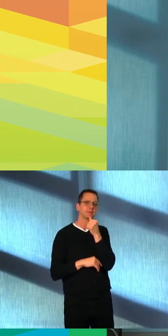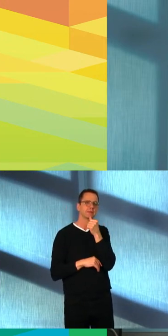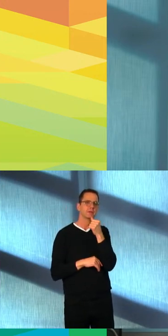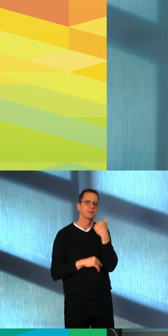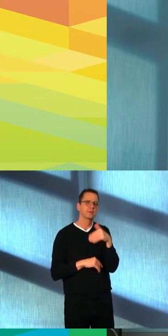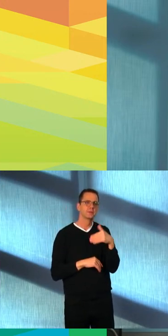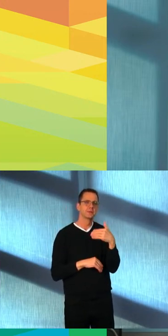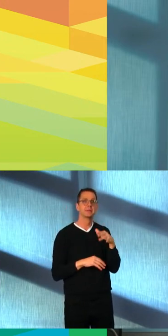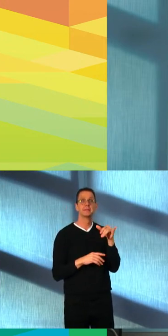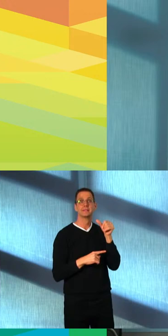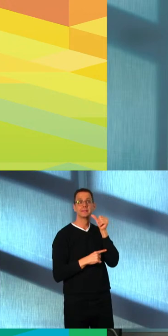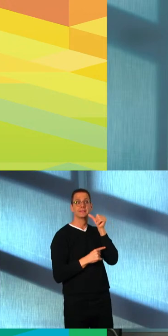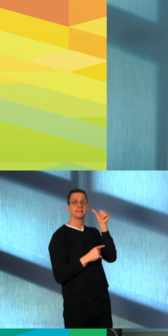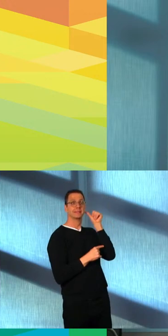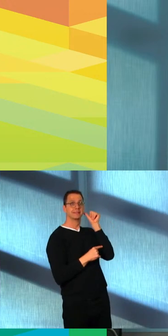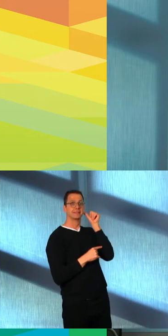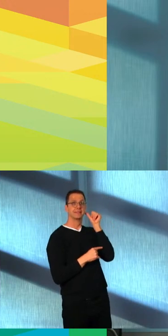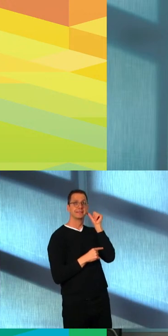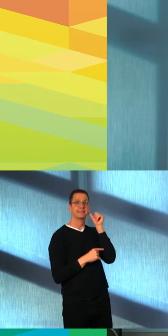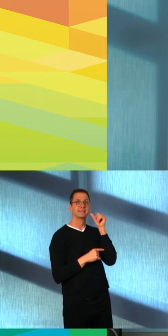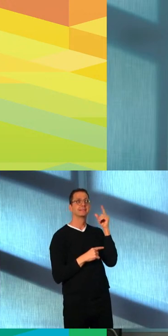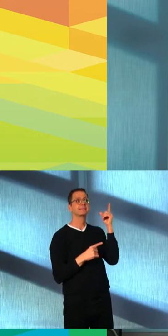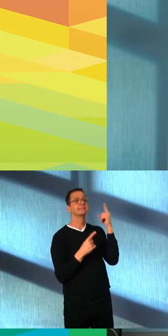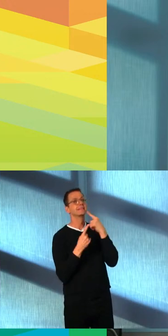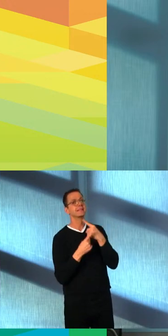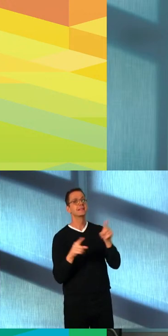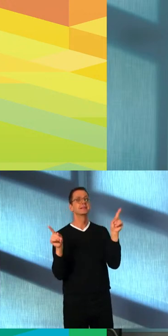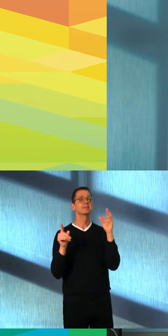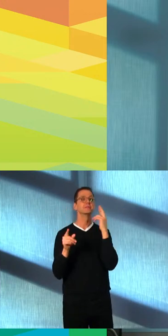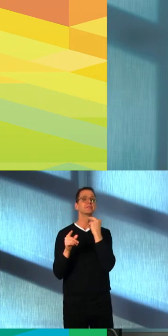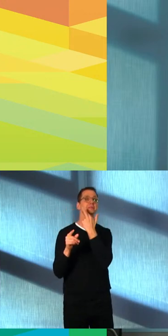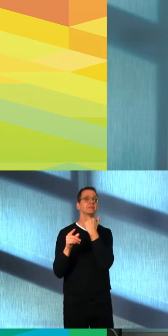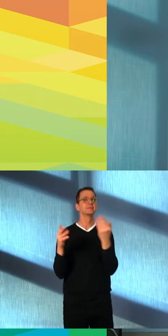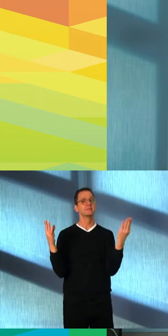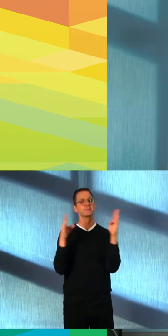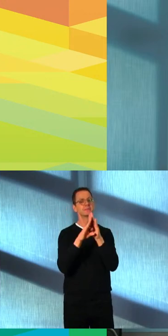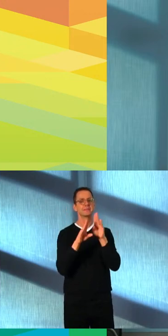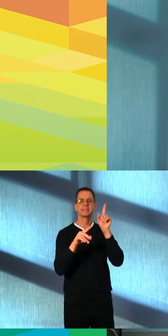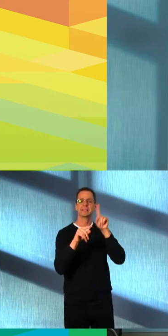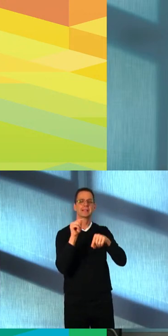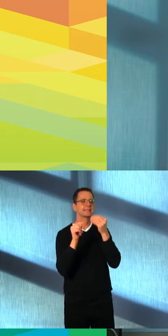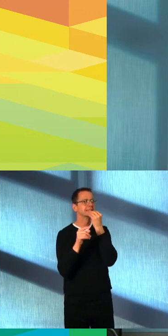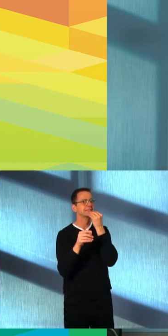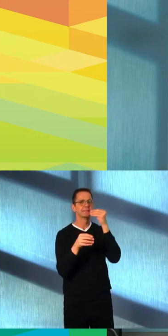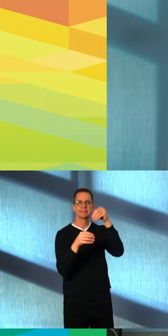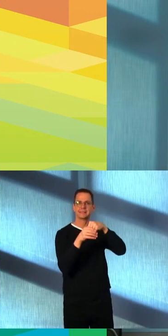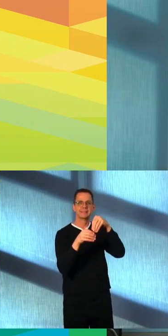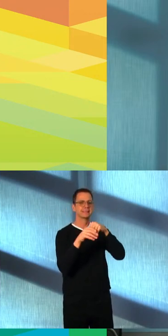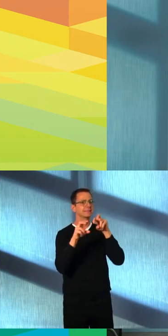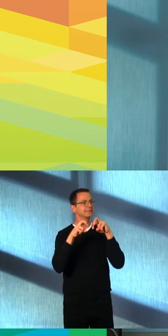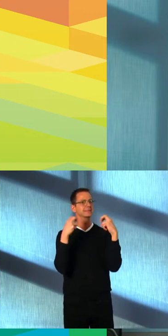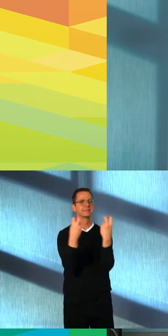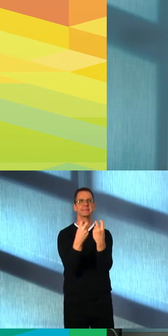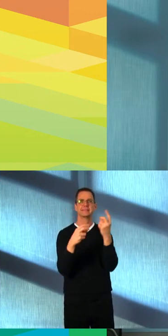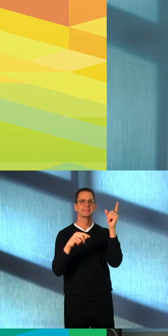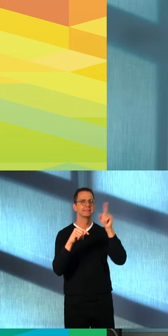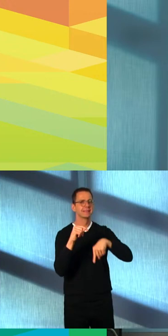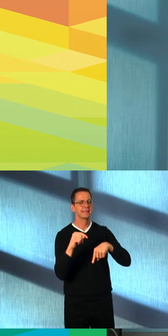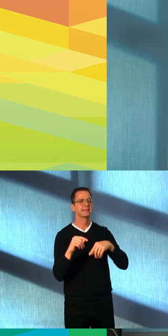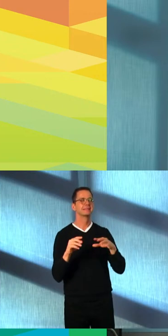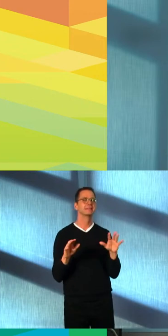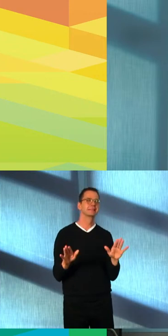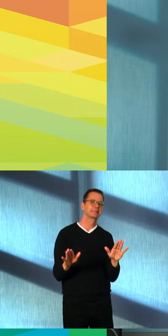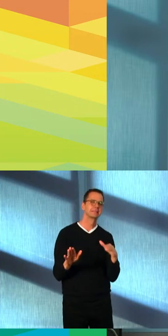dining is being suspended again, please consider exploring our city's amazing culinary scene and taking advantage of